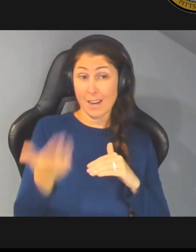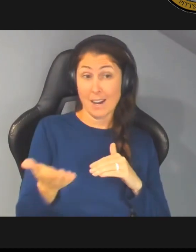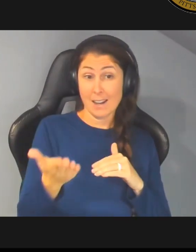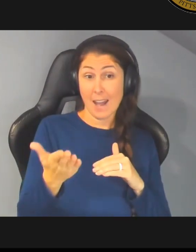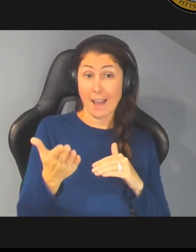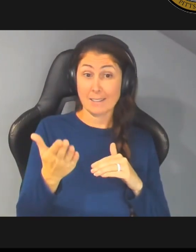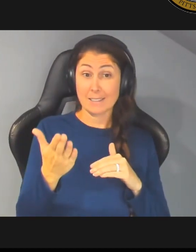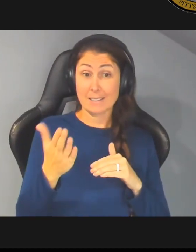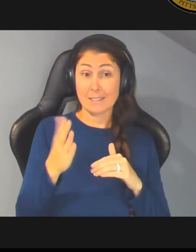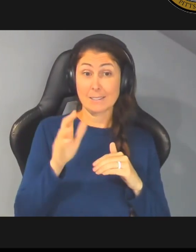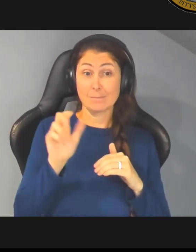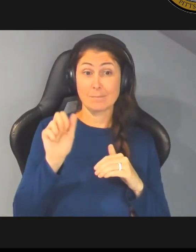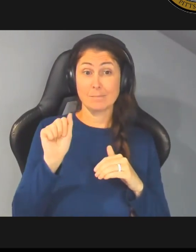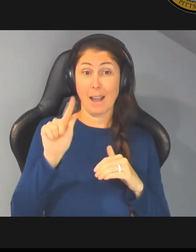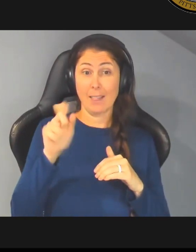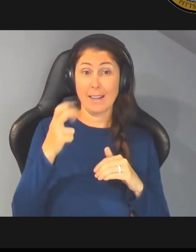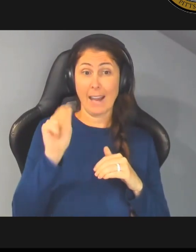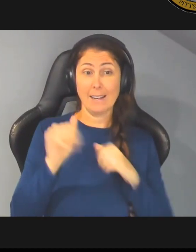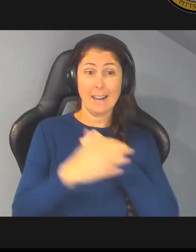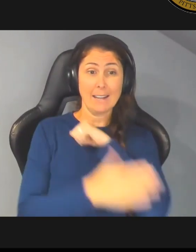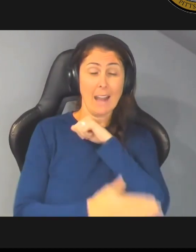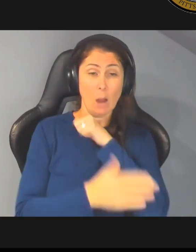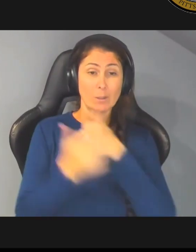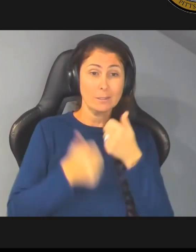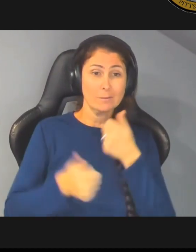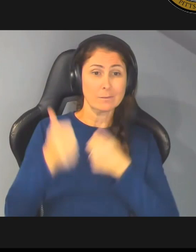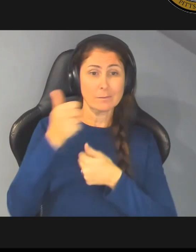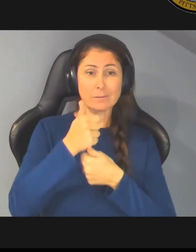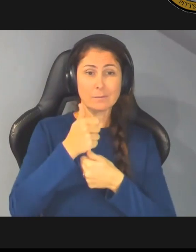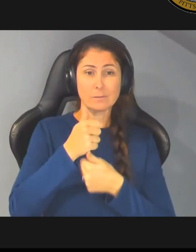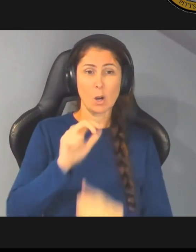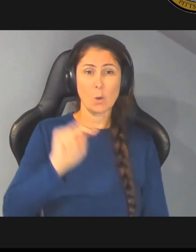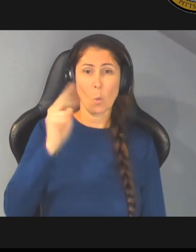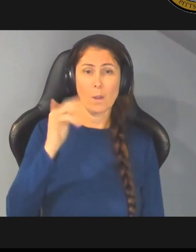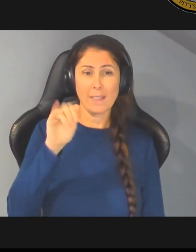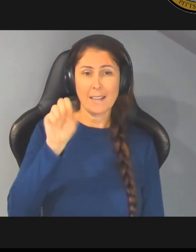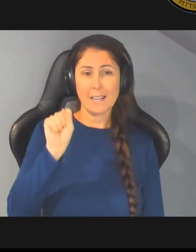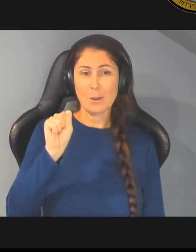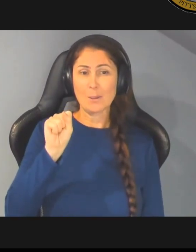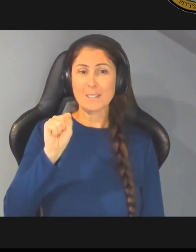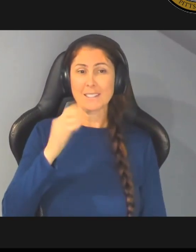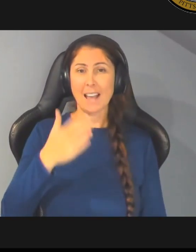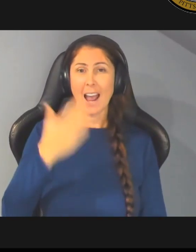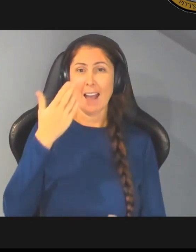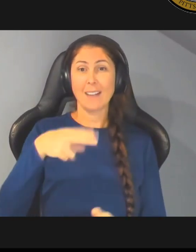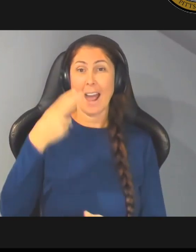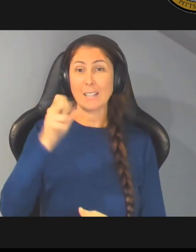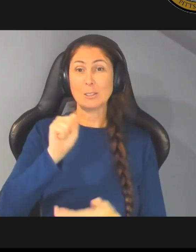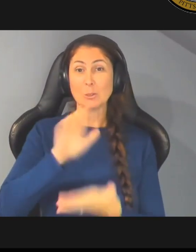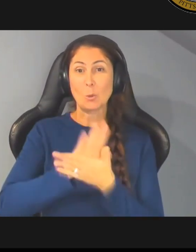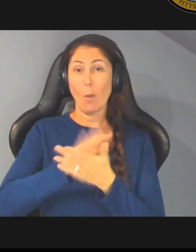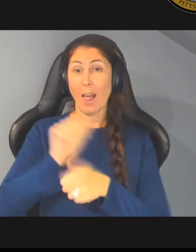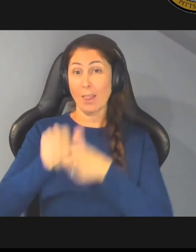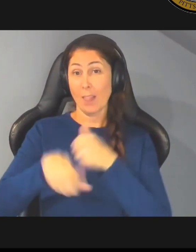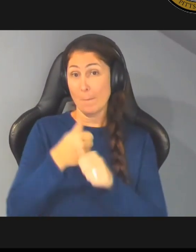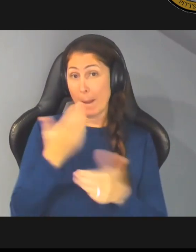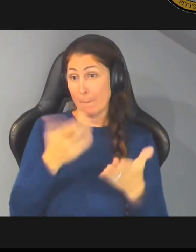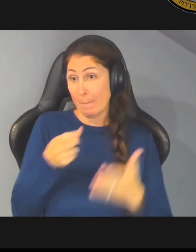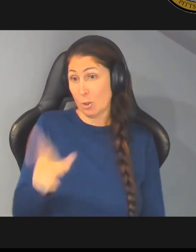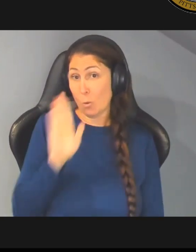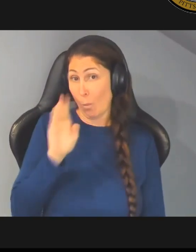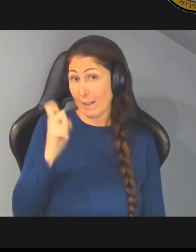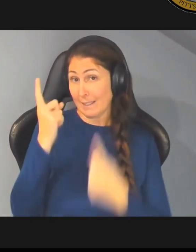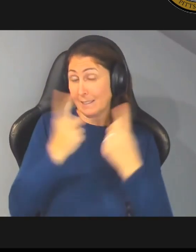uh fellow north hills high school alumni sarah namorato um she'll do hopefully she will consider doing a real estate